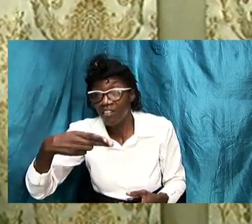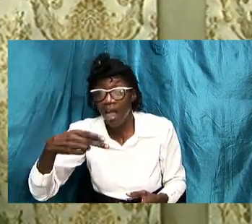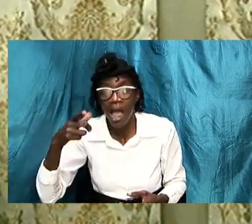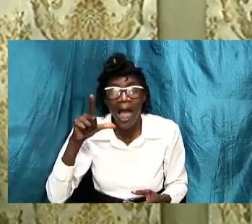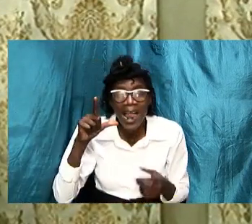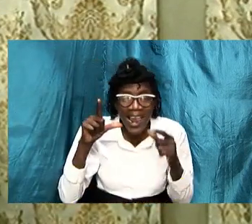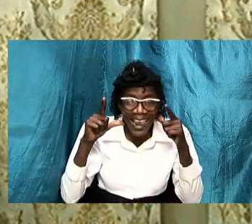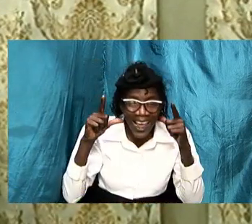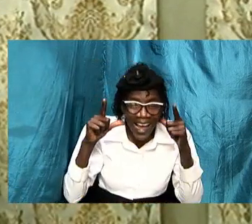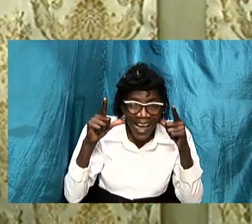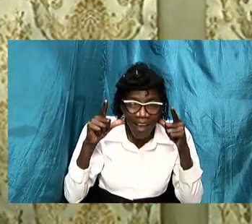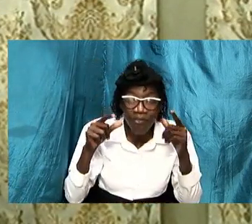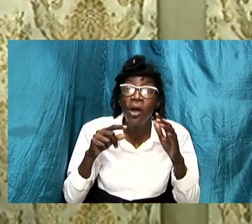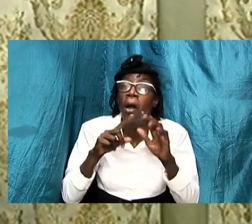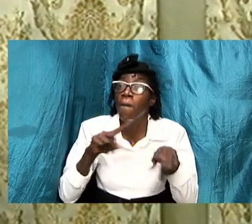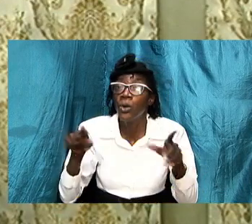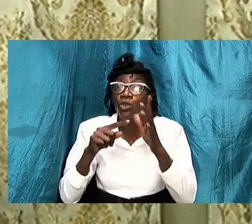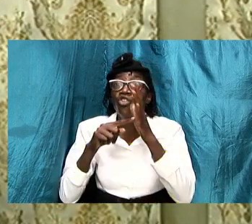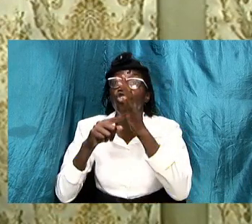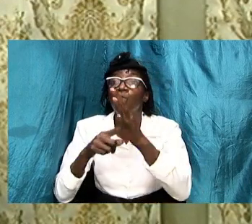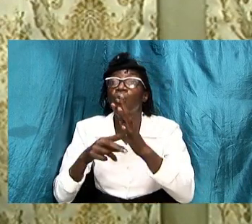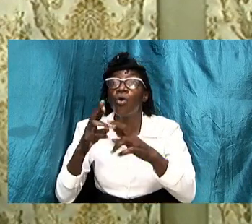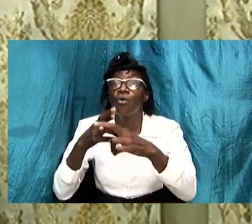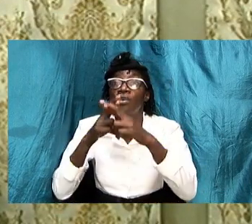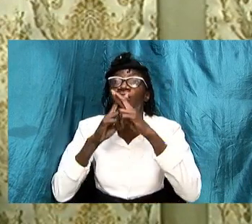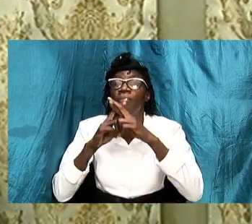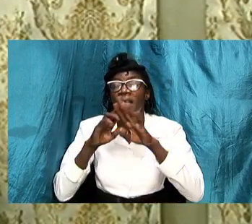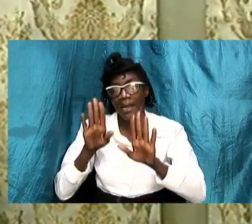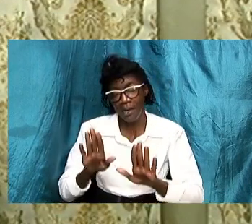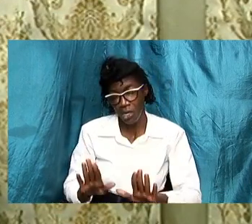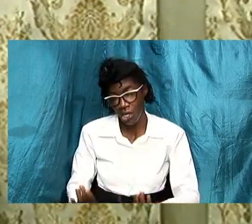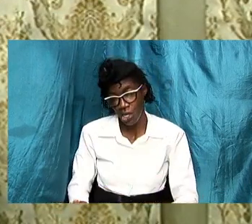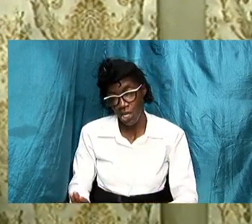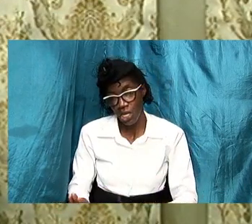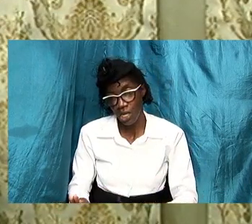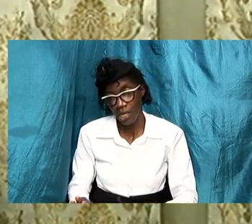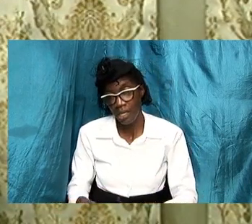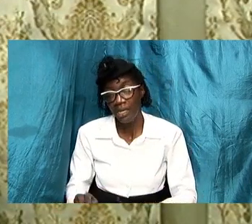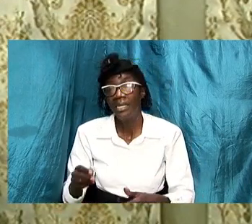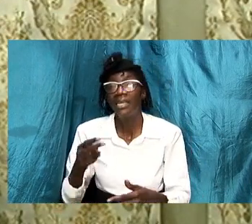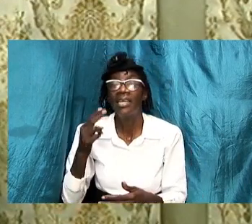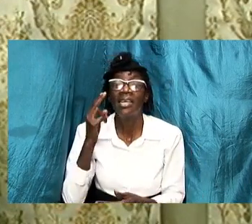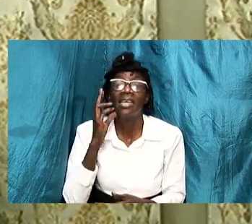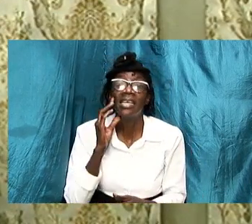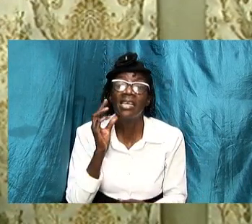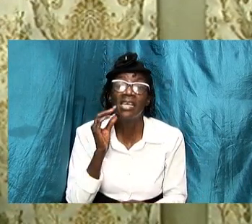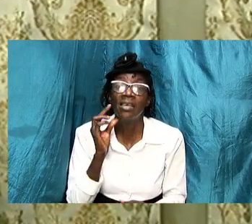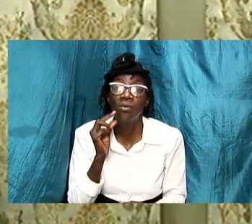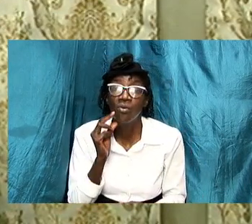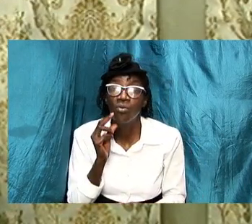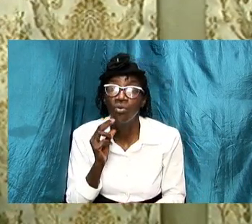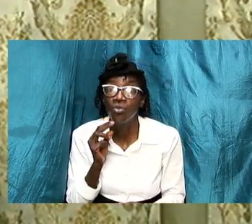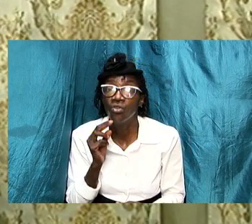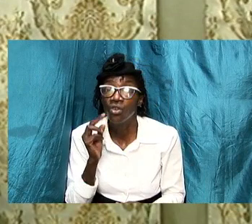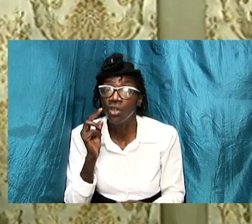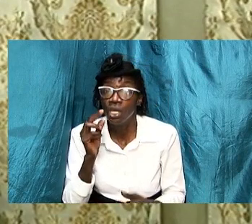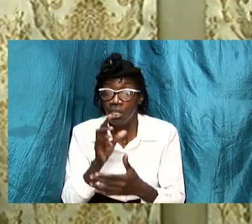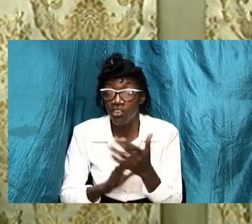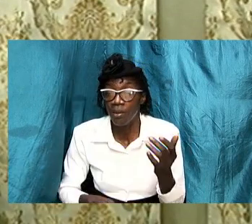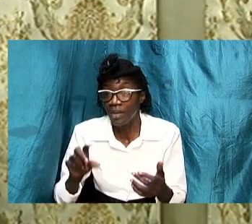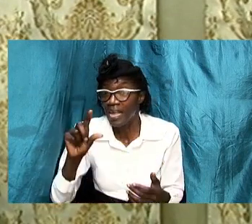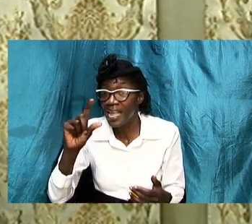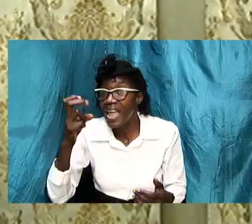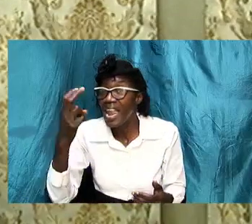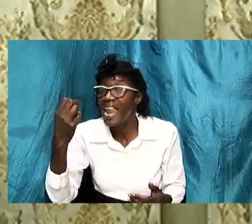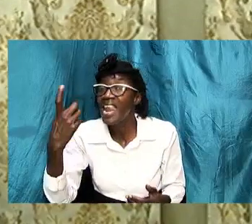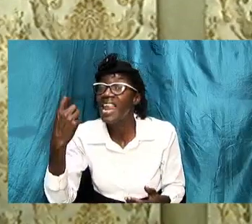showed respect and yielded and you're going to see because abuel 11 verse 11 spoke about sarah that by faith